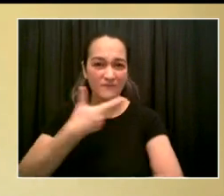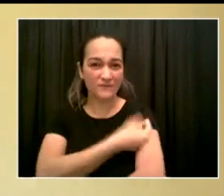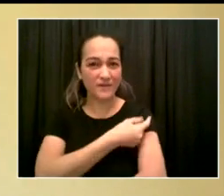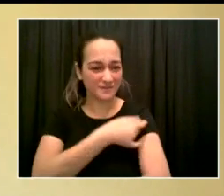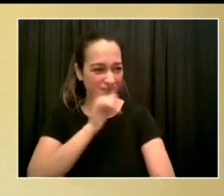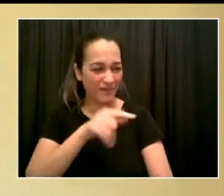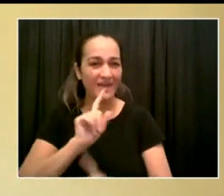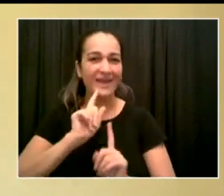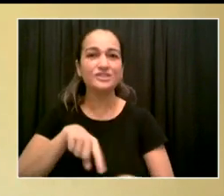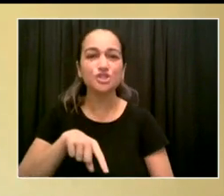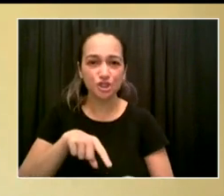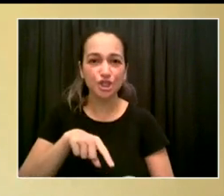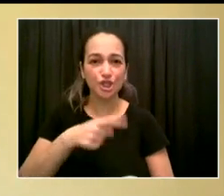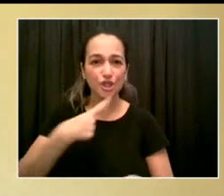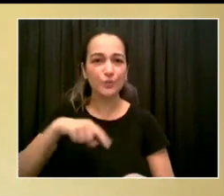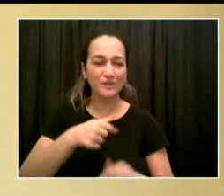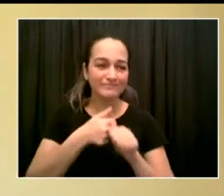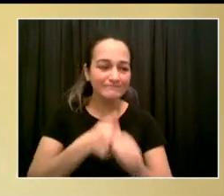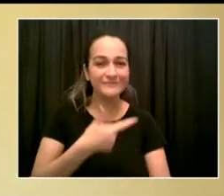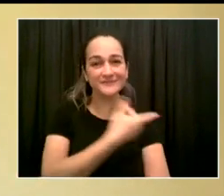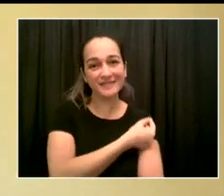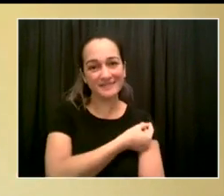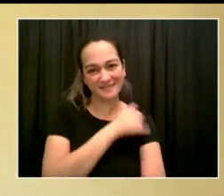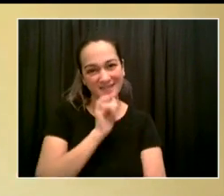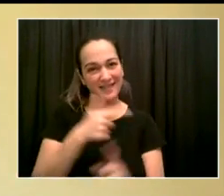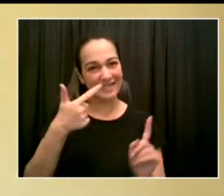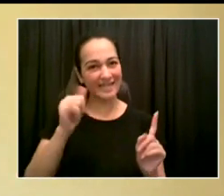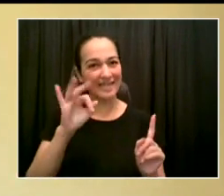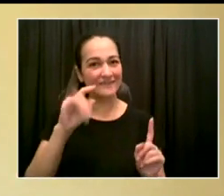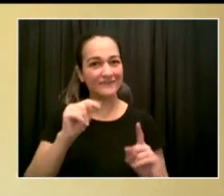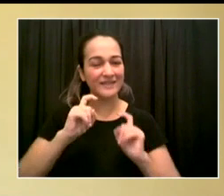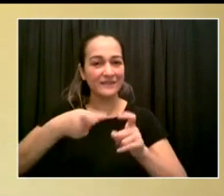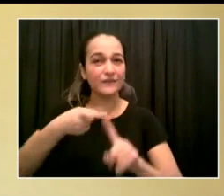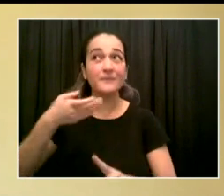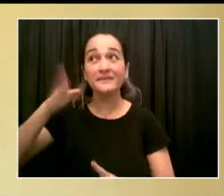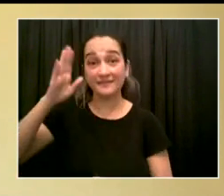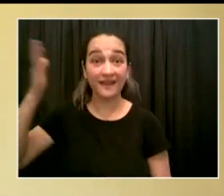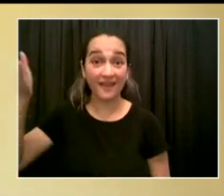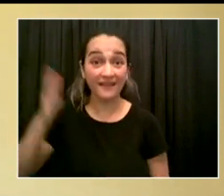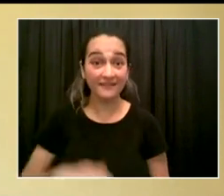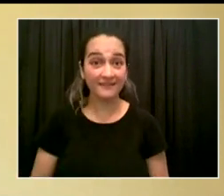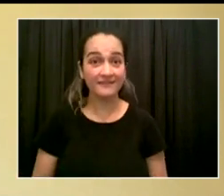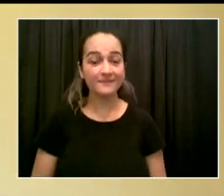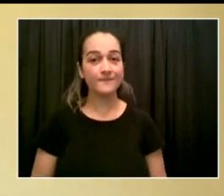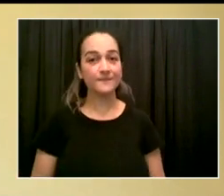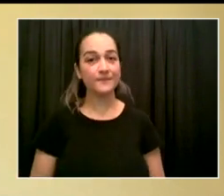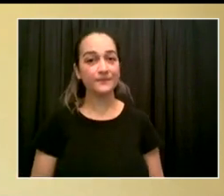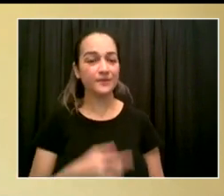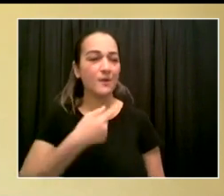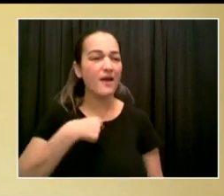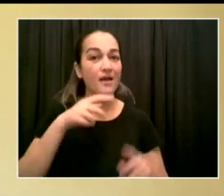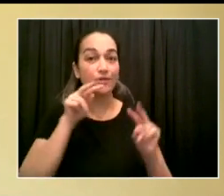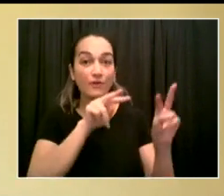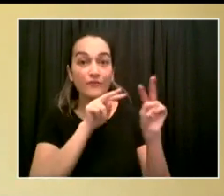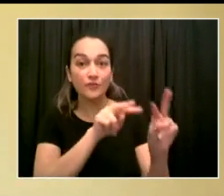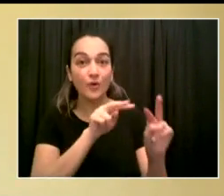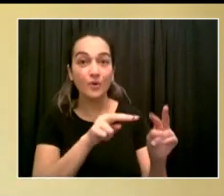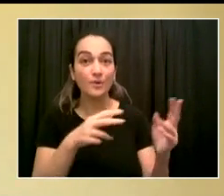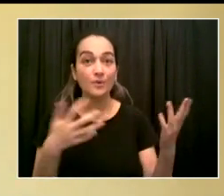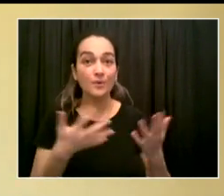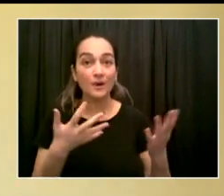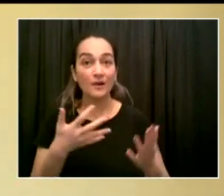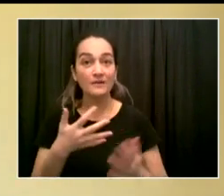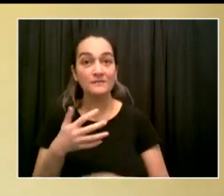my two. I look forward to the booster. I wish there was that we could do lookbacks in getting the $100 for earlier